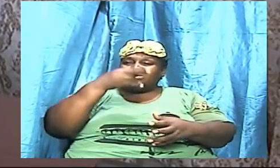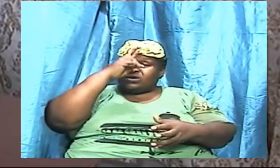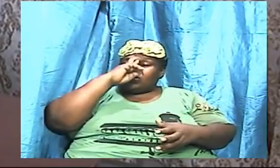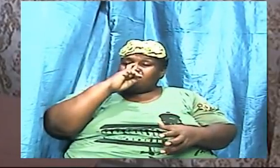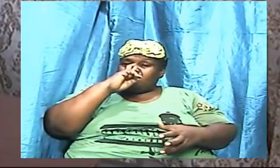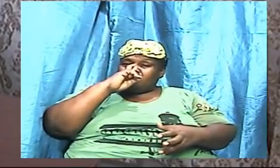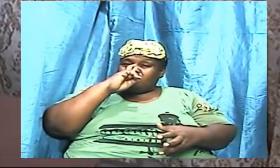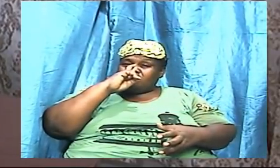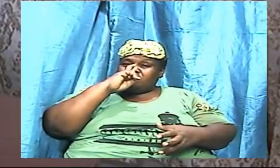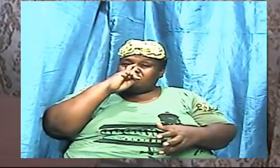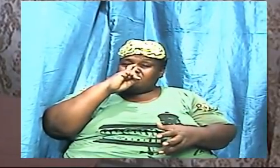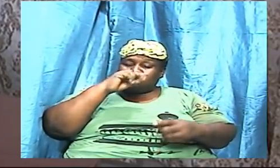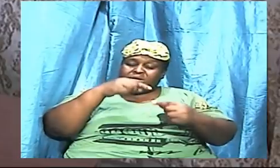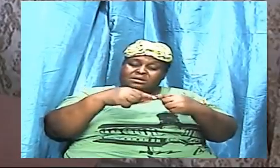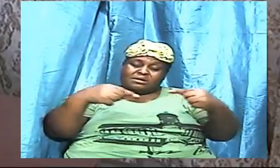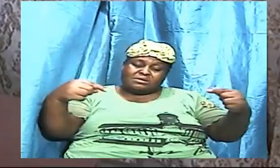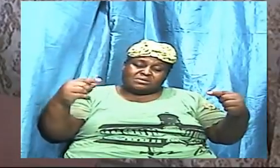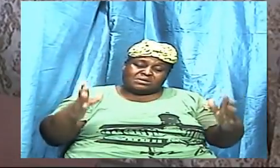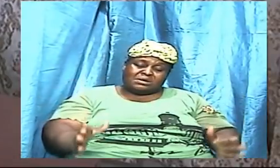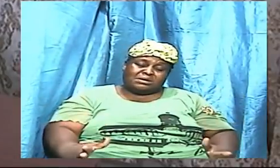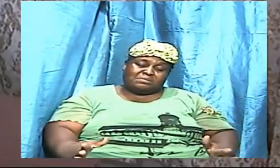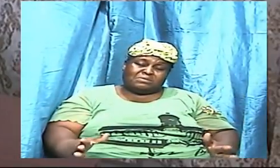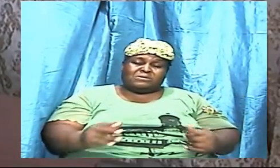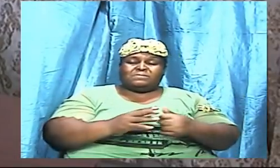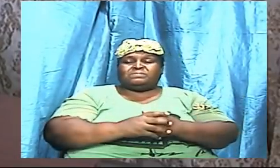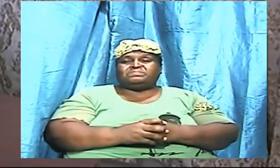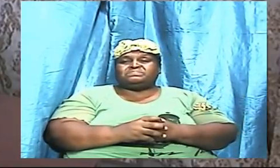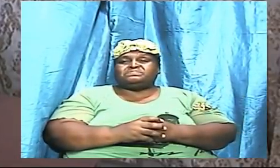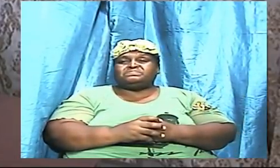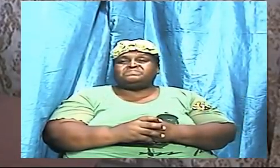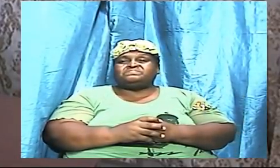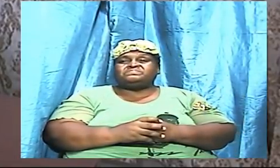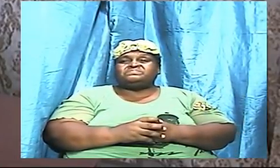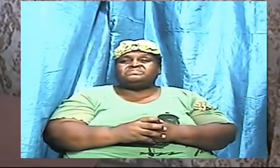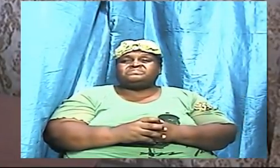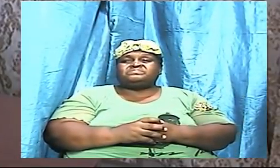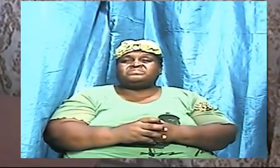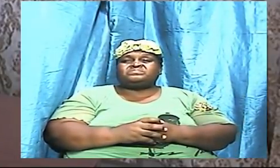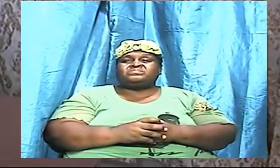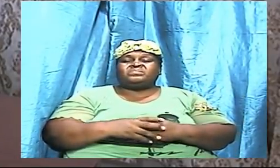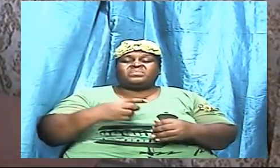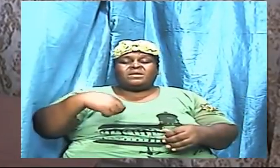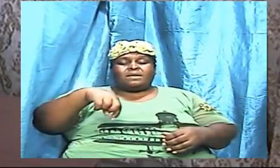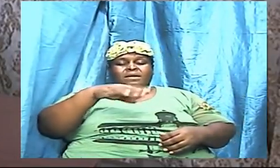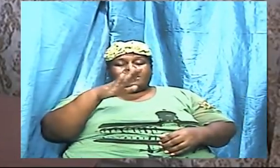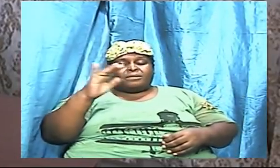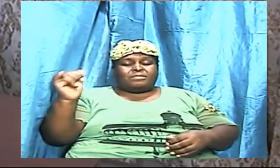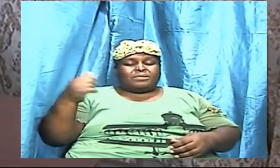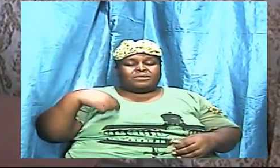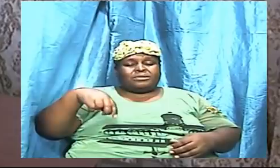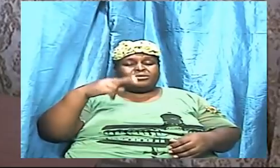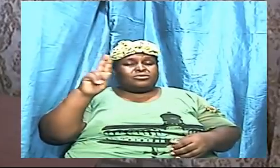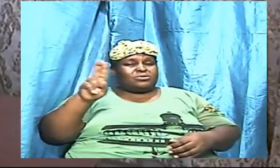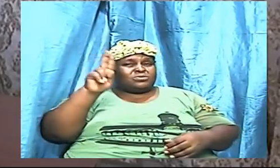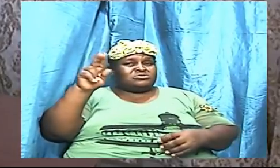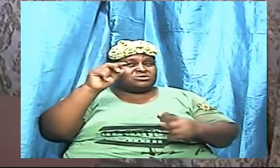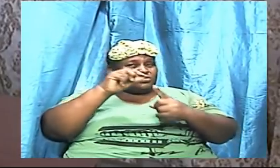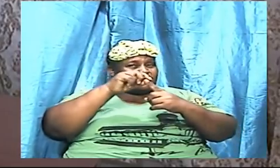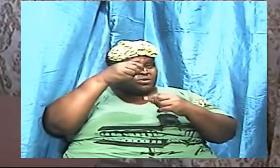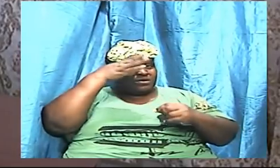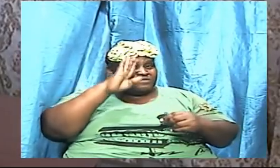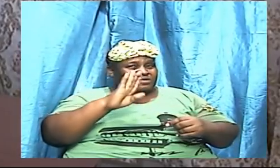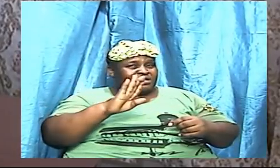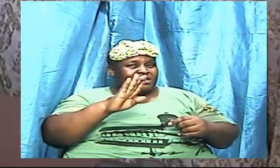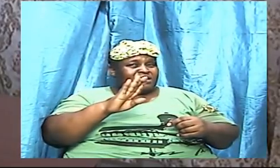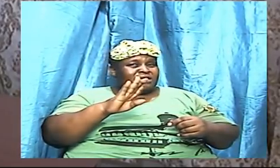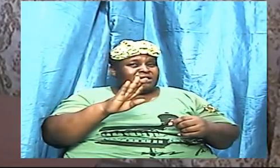saying or therefore saying is that we by using the word of God have at our